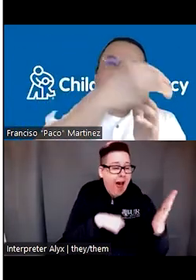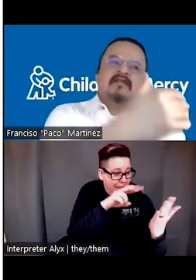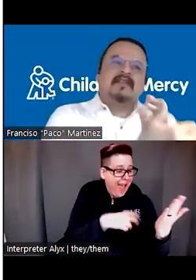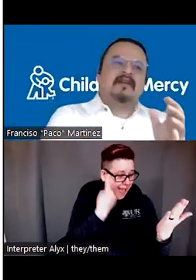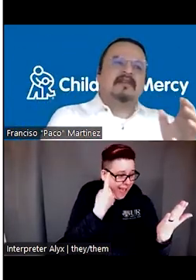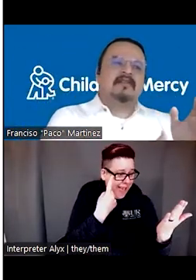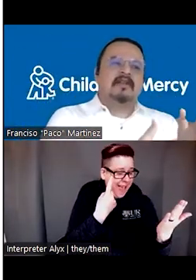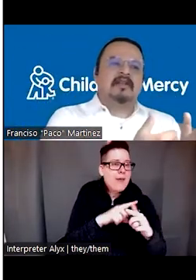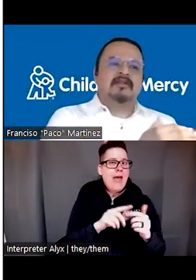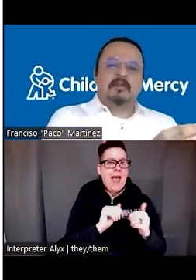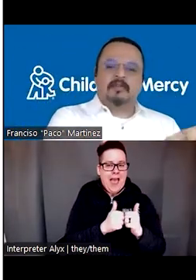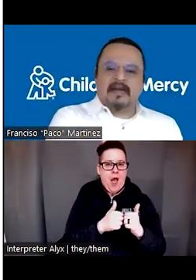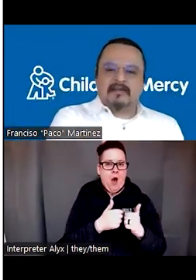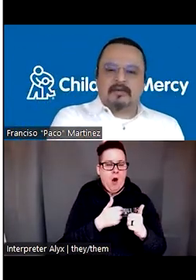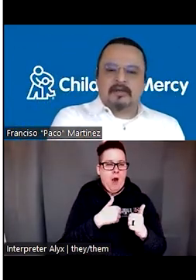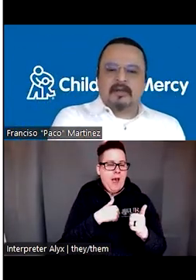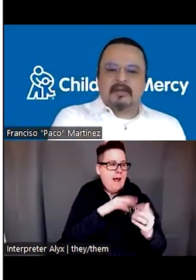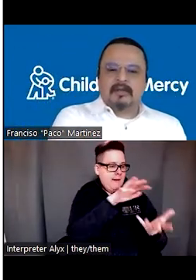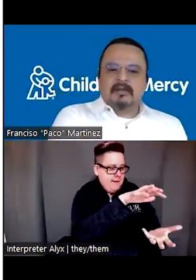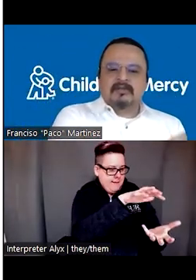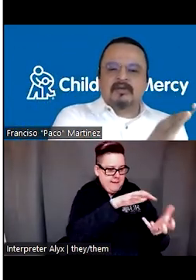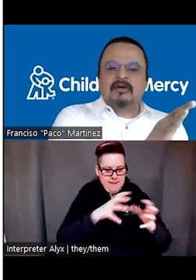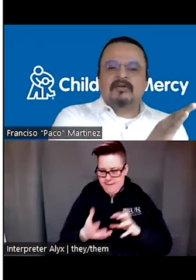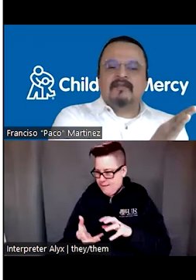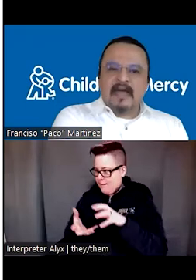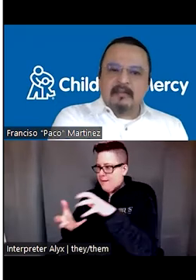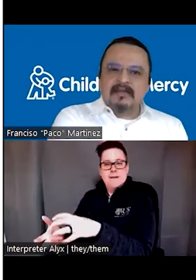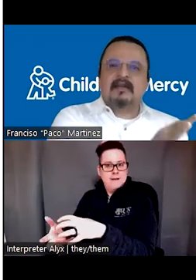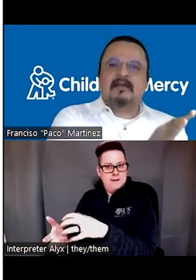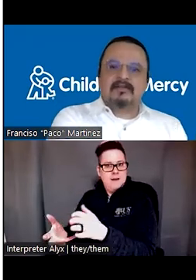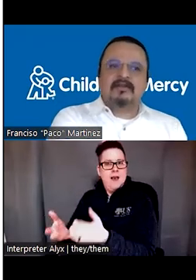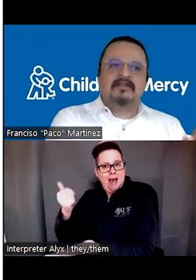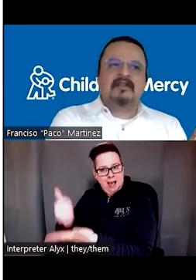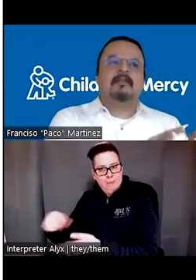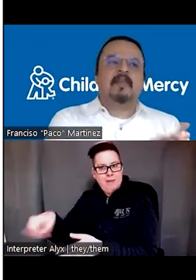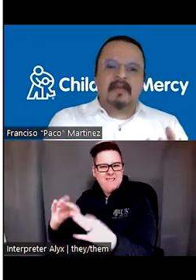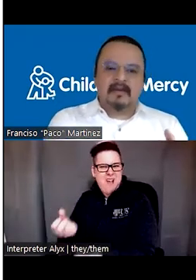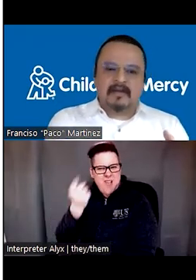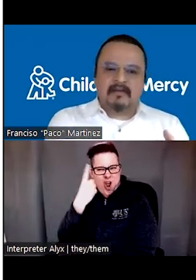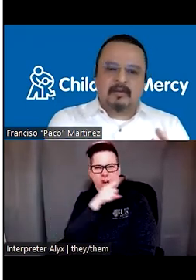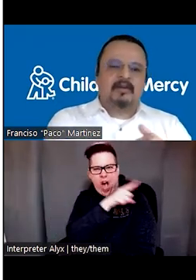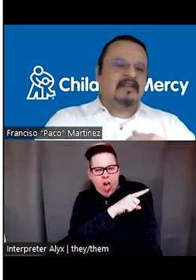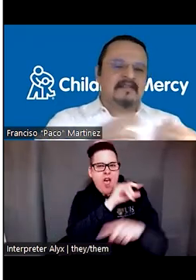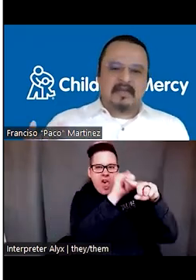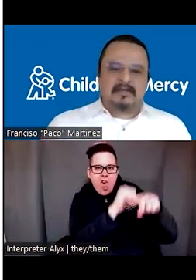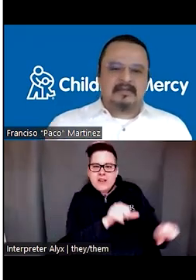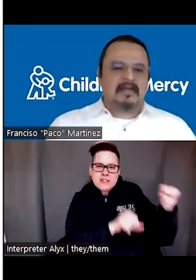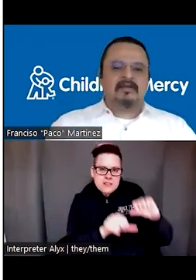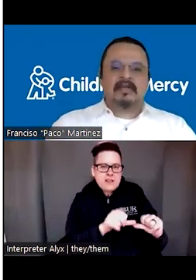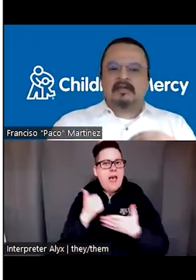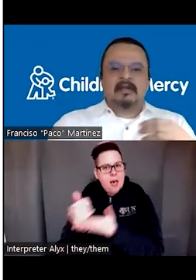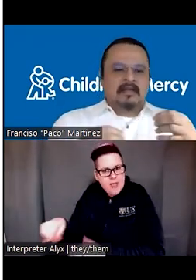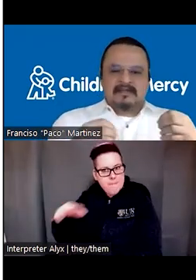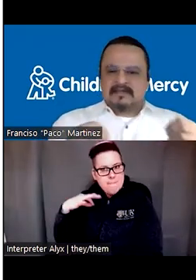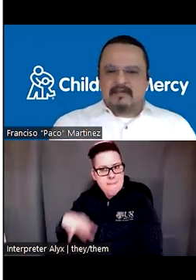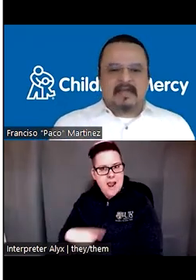to do that transference into the practice world. So the families can also understand and benefit from all the science and